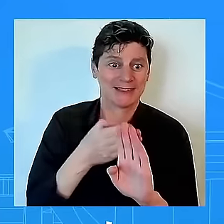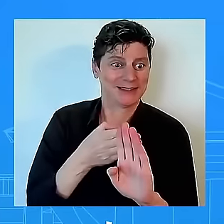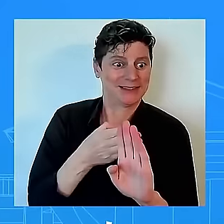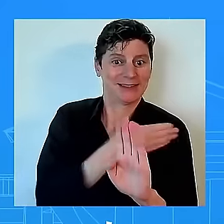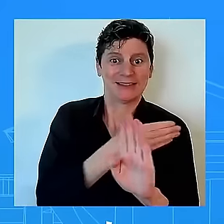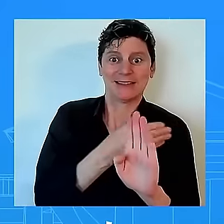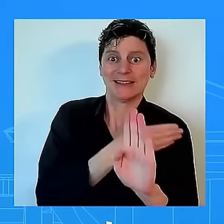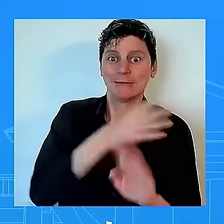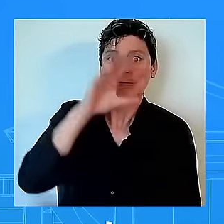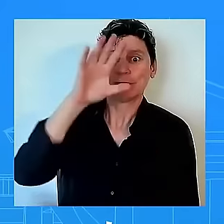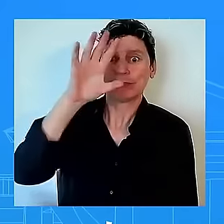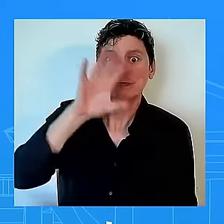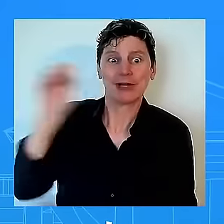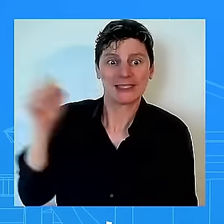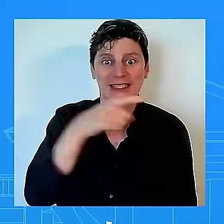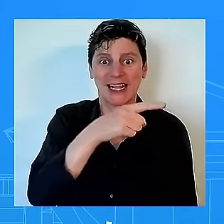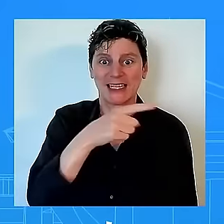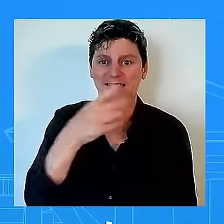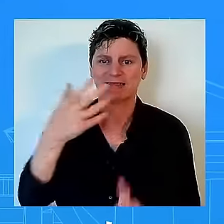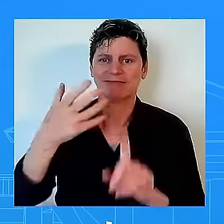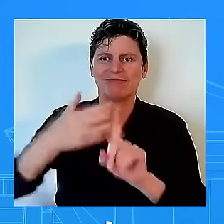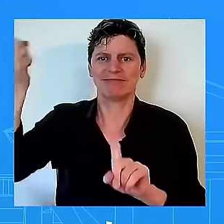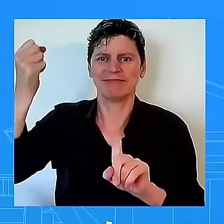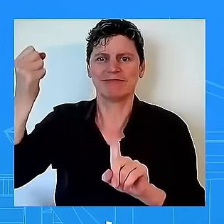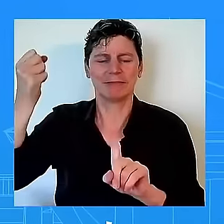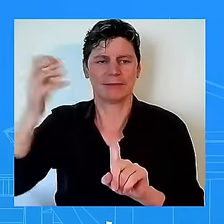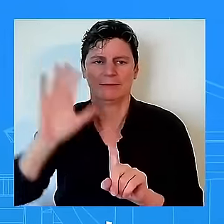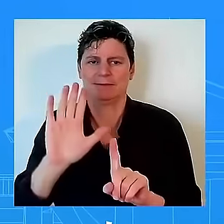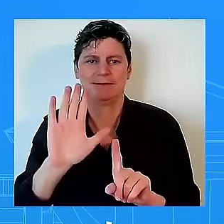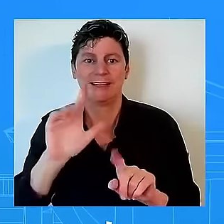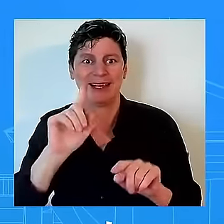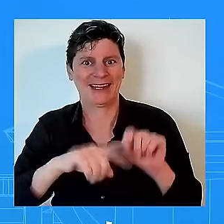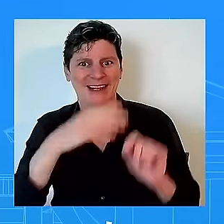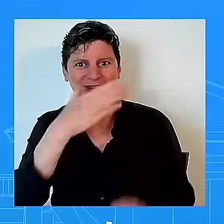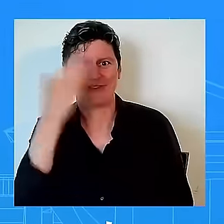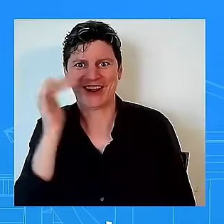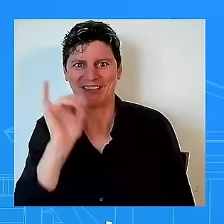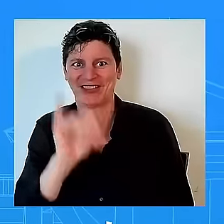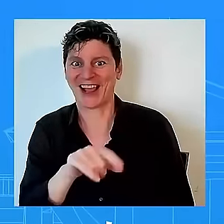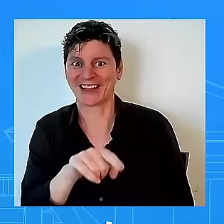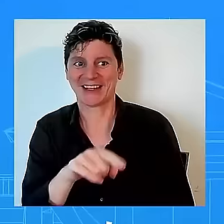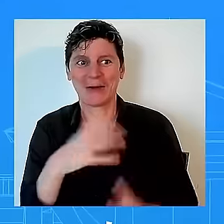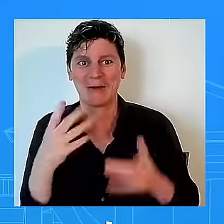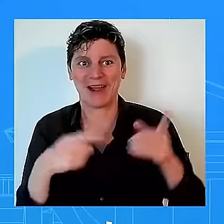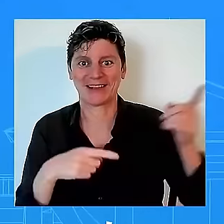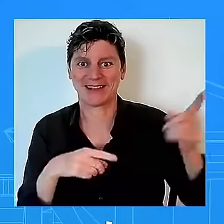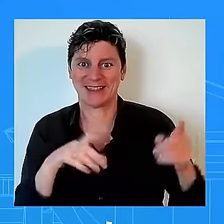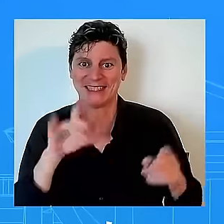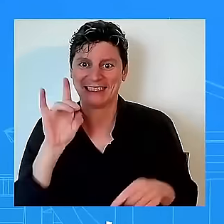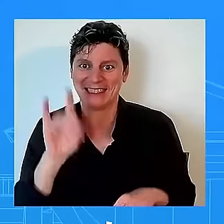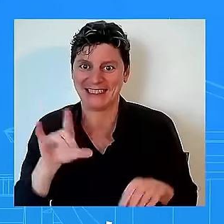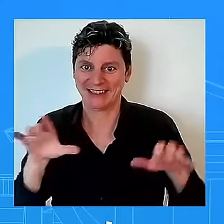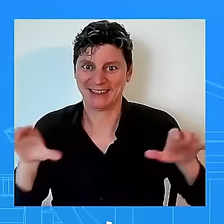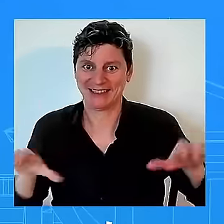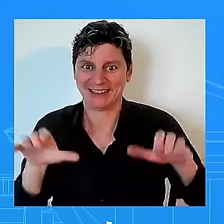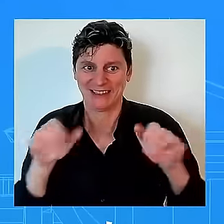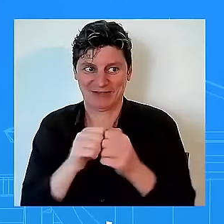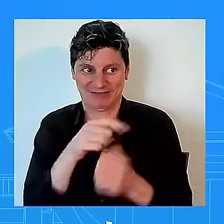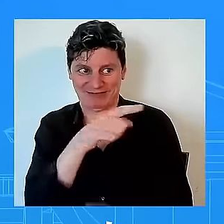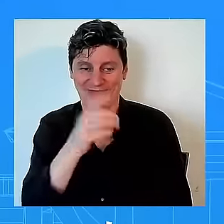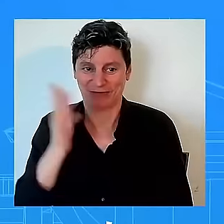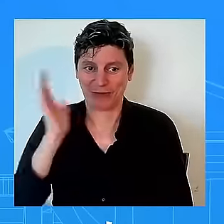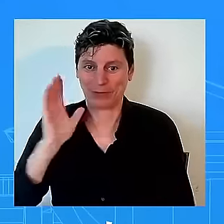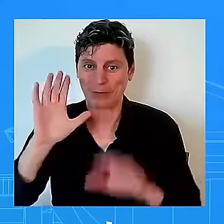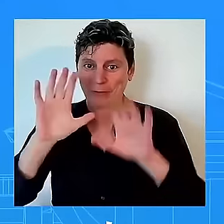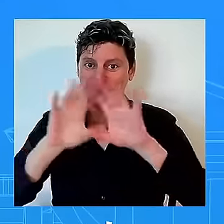cannot uh forget that what this administration has done and what versus what the last administration has done so from 20 january 2021 to now